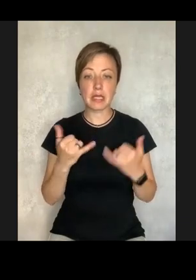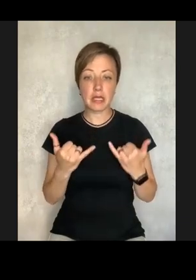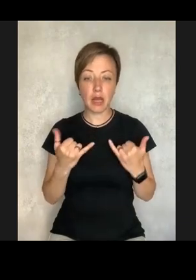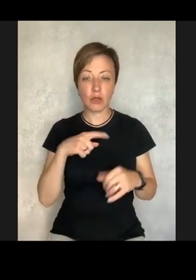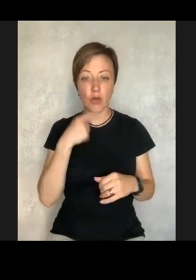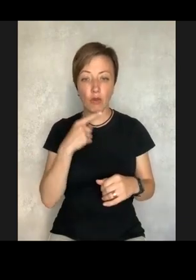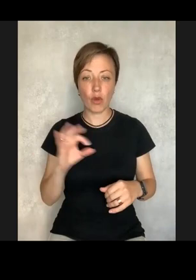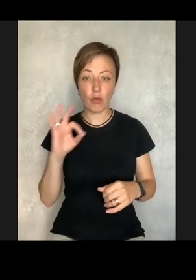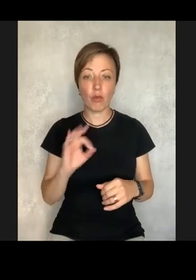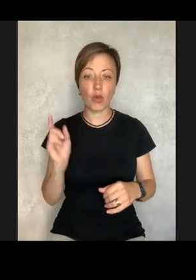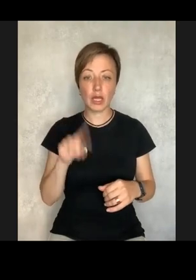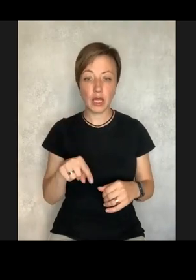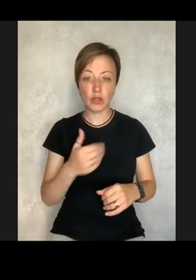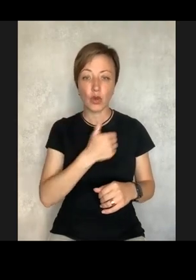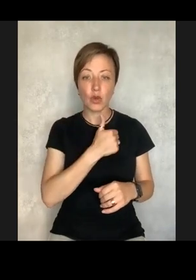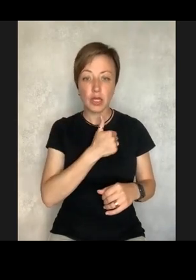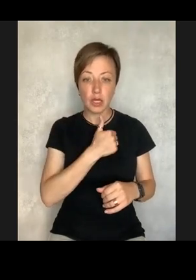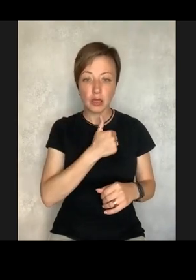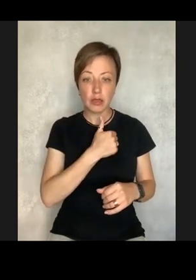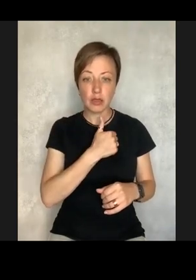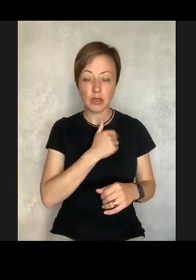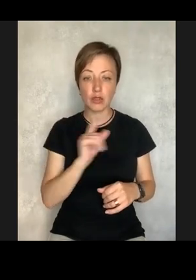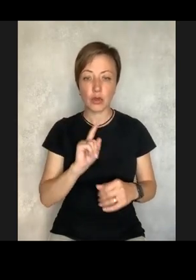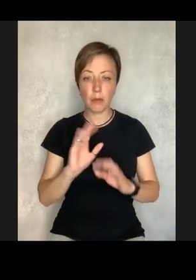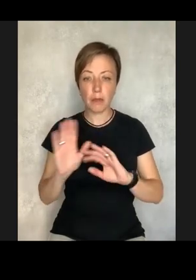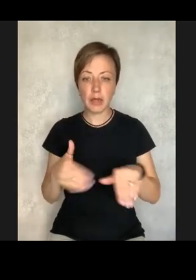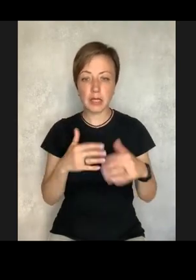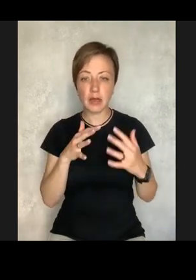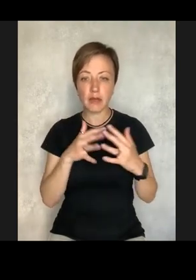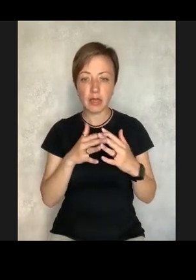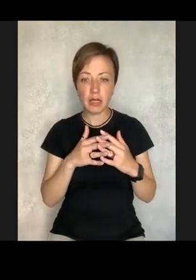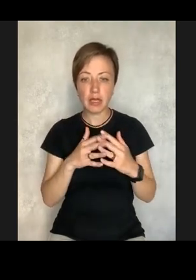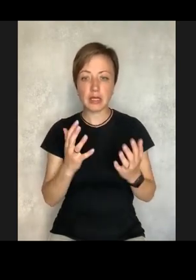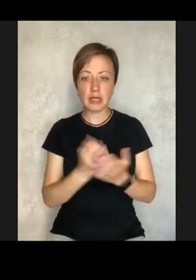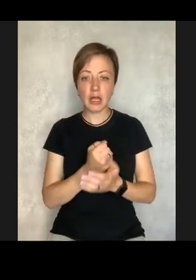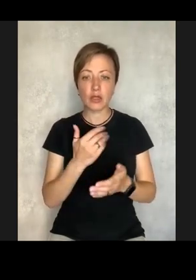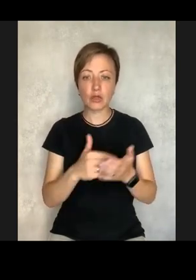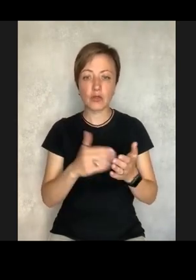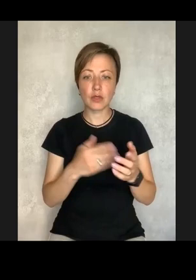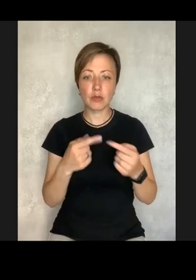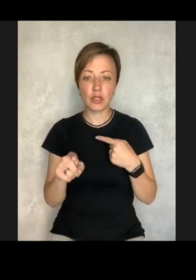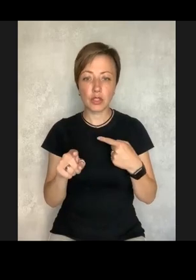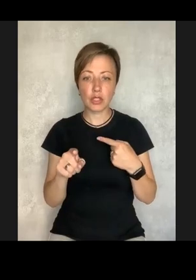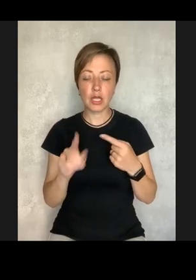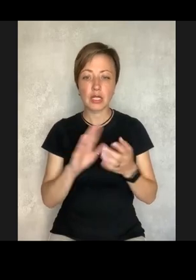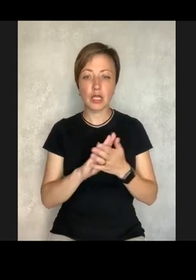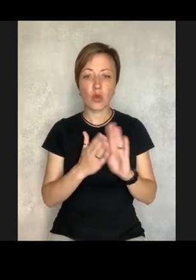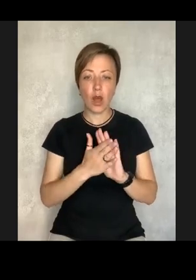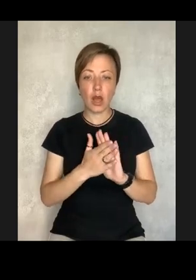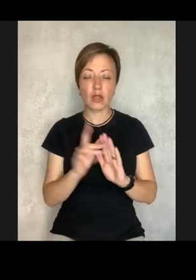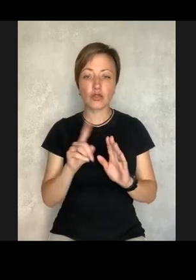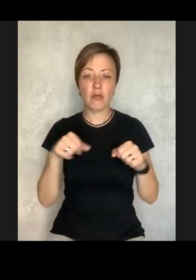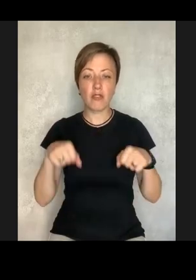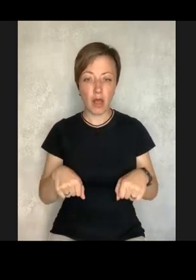Presently, we are talking about our expectations. We would like to see a different